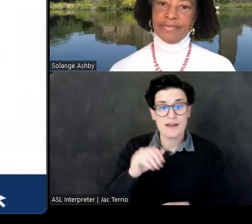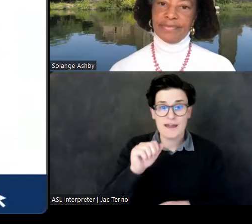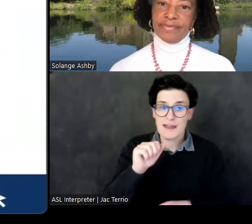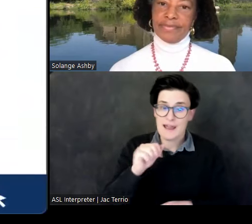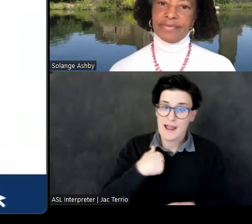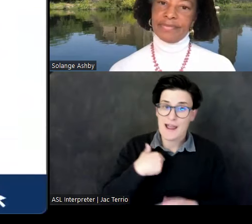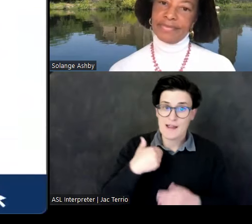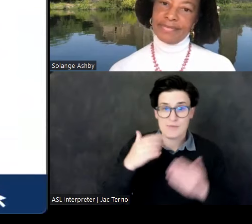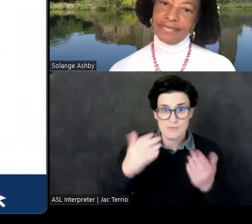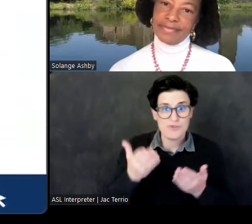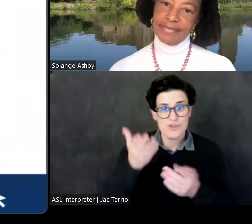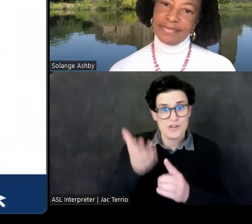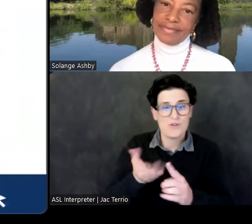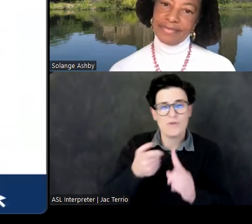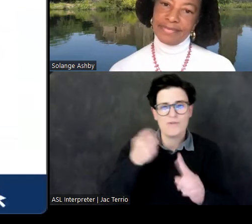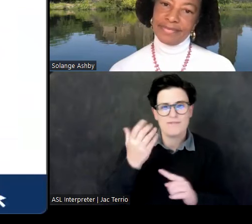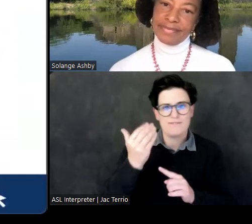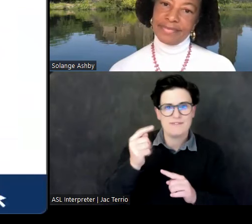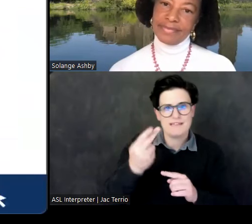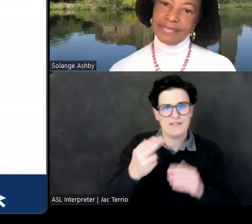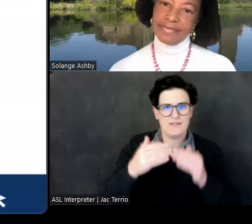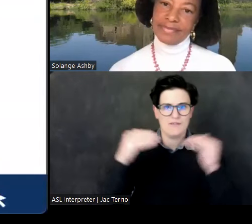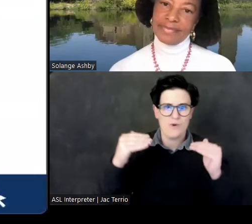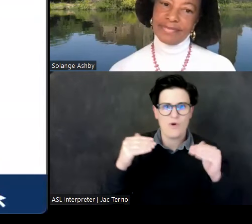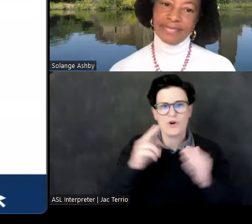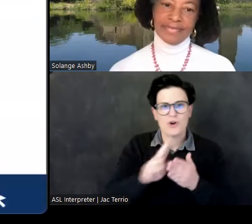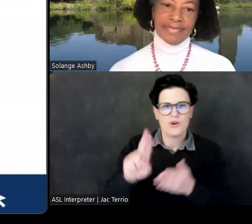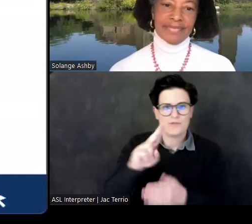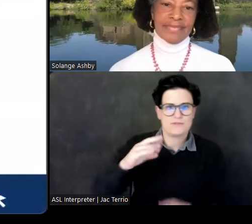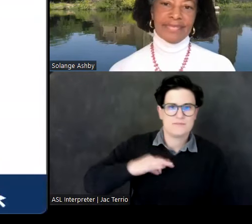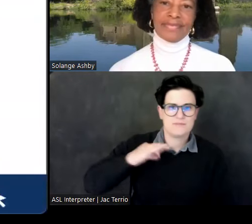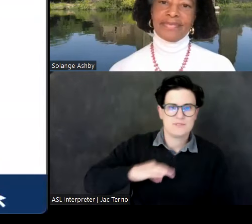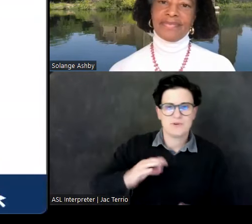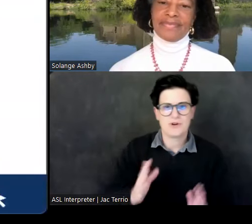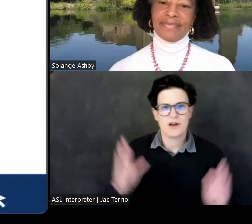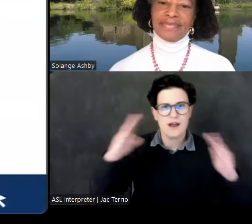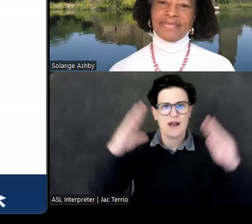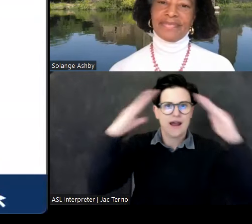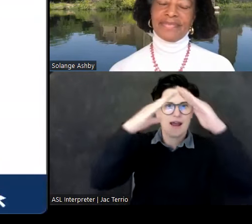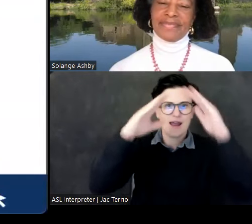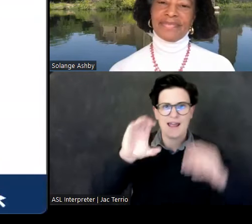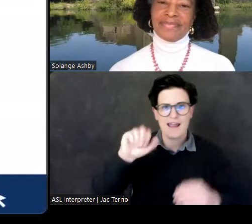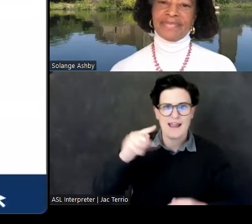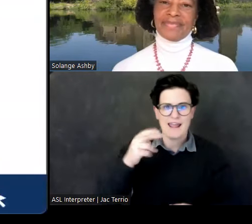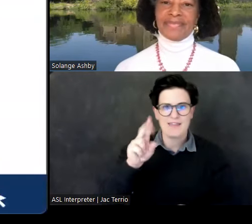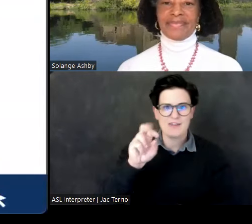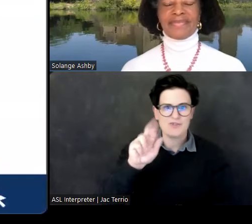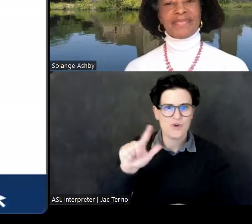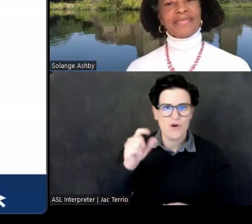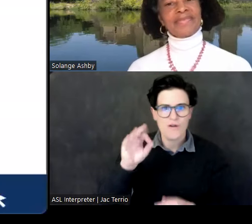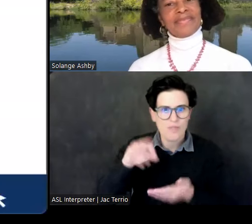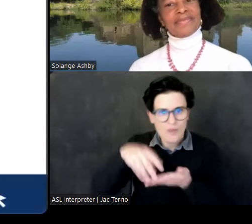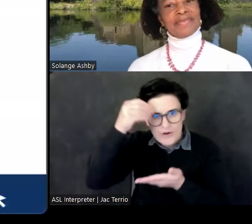floor of the University of Pittsburgh's Cathedral of Learning, a 40-story Gothic-style skyscraper,